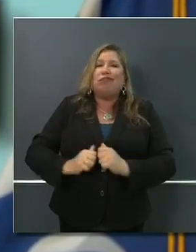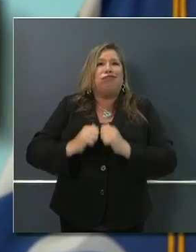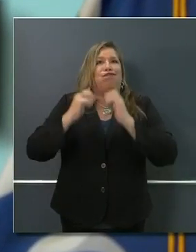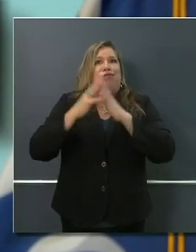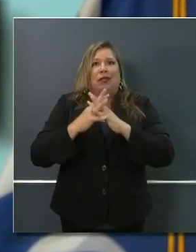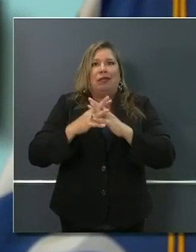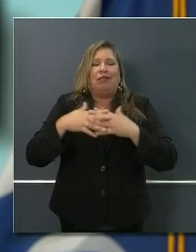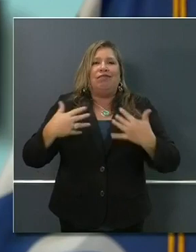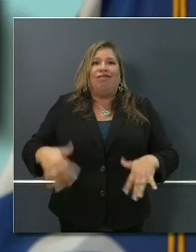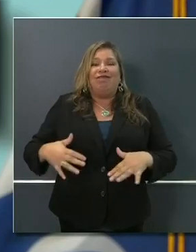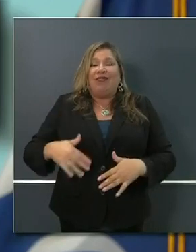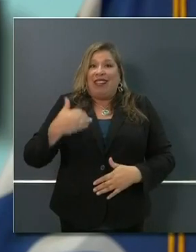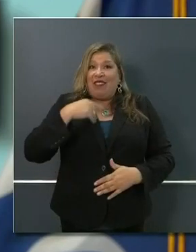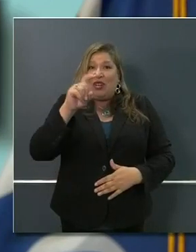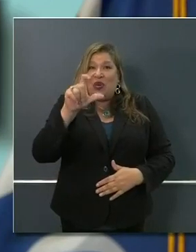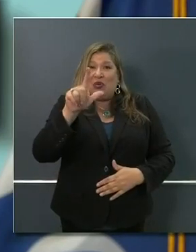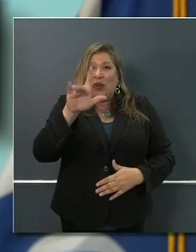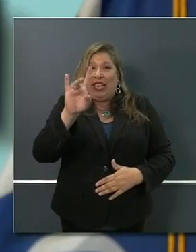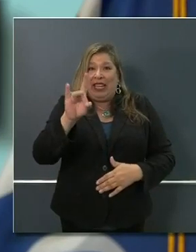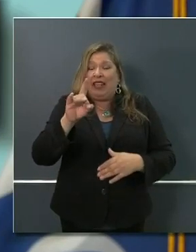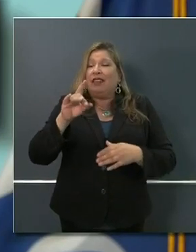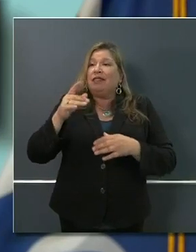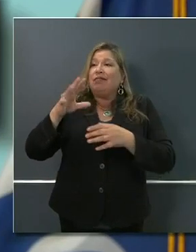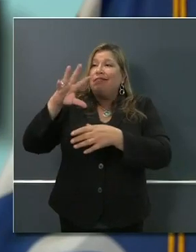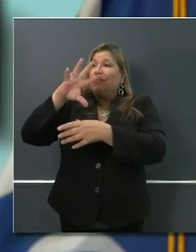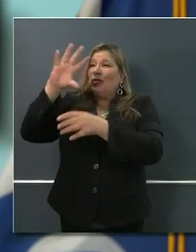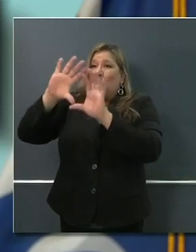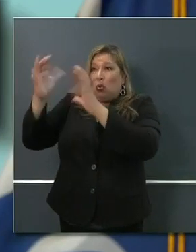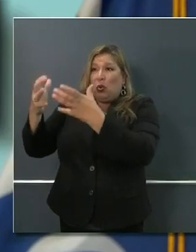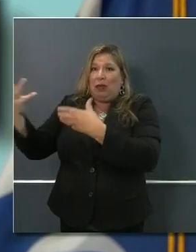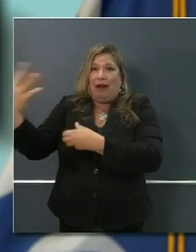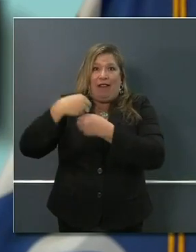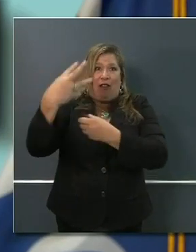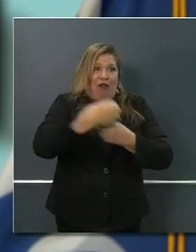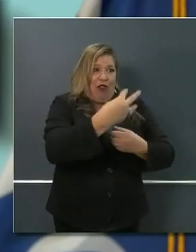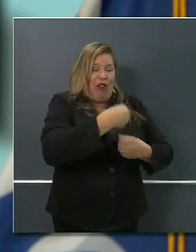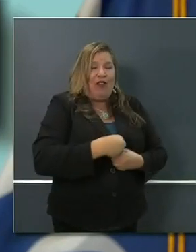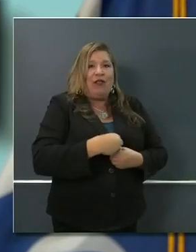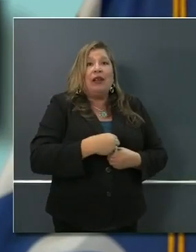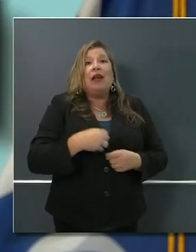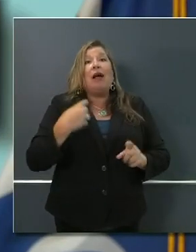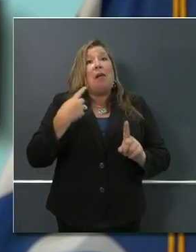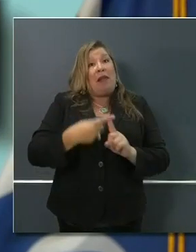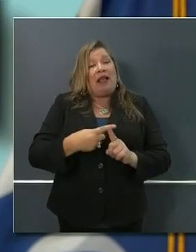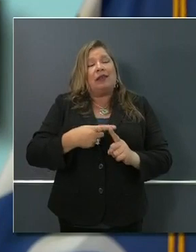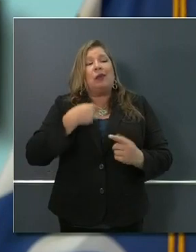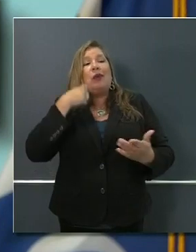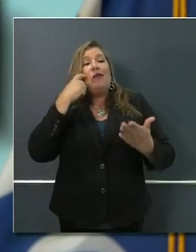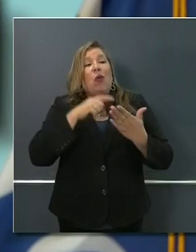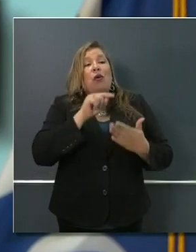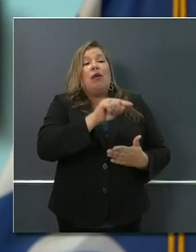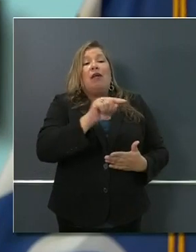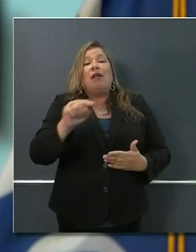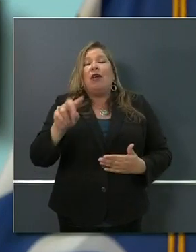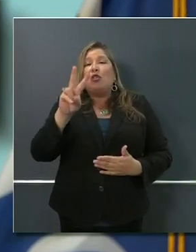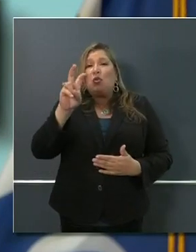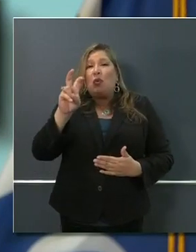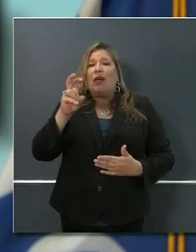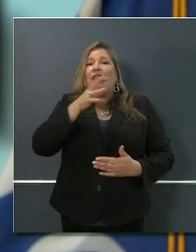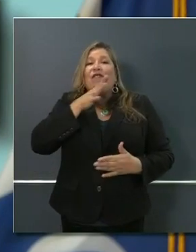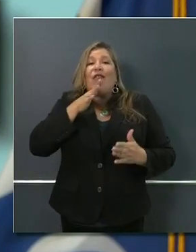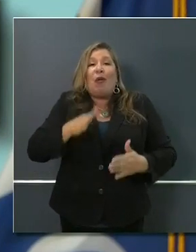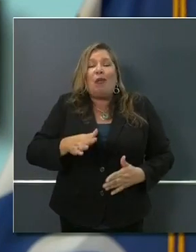participants. She has already identified over 200 additional farmers and ranchers that now want to participate in this program,